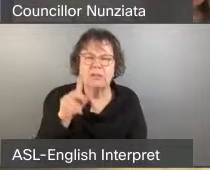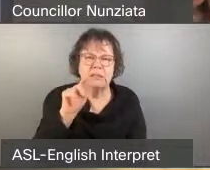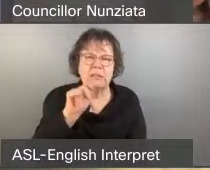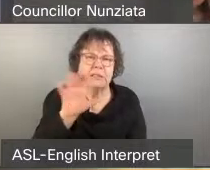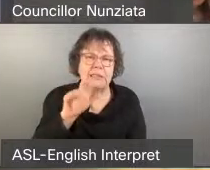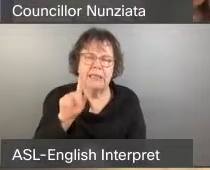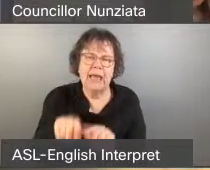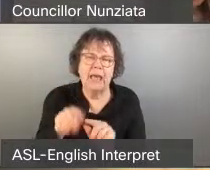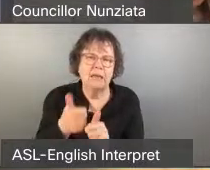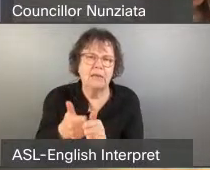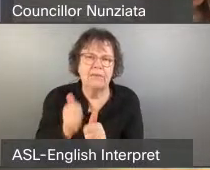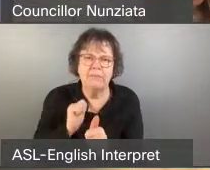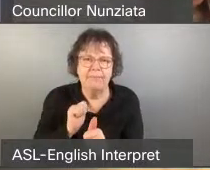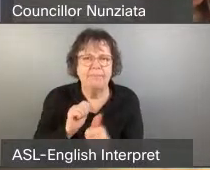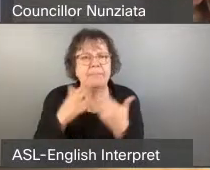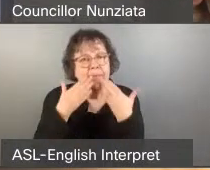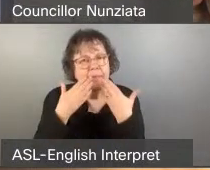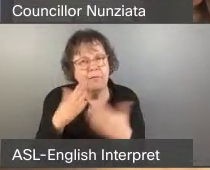Thank you for your time.